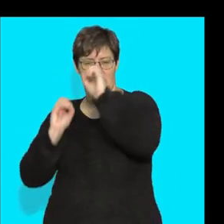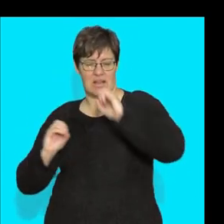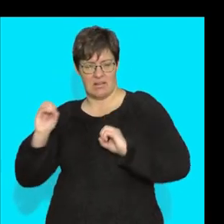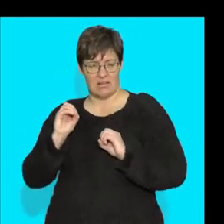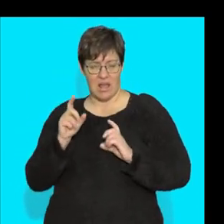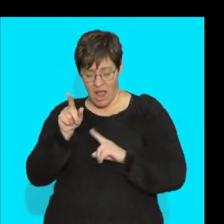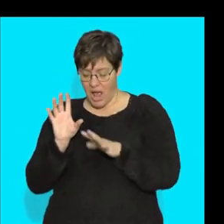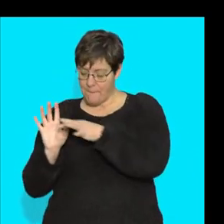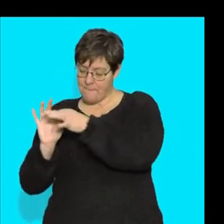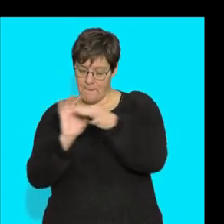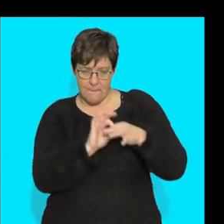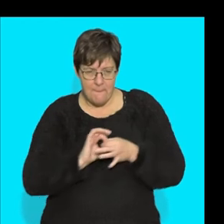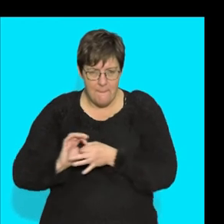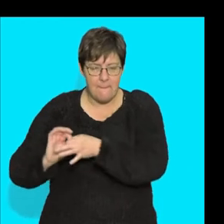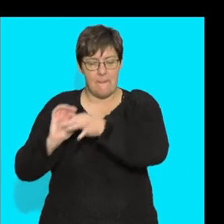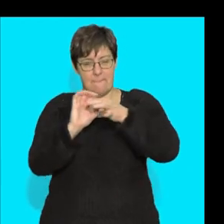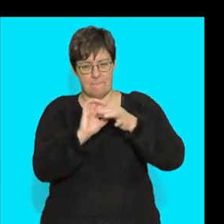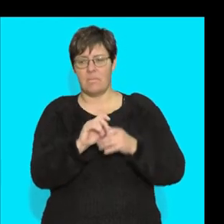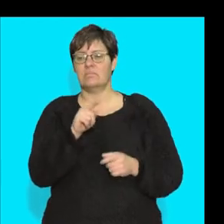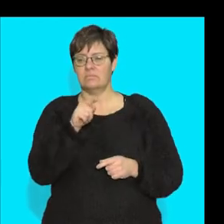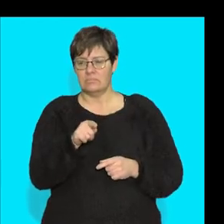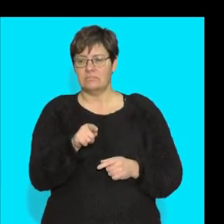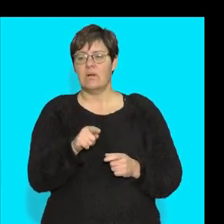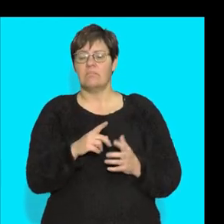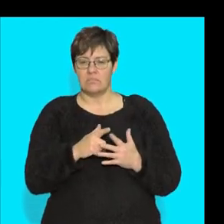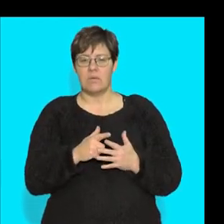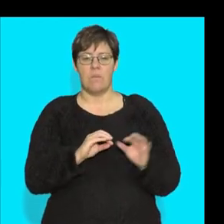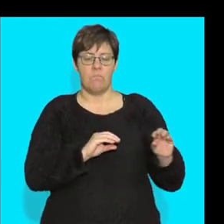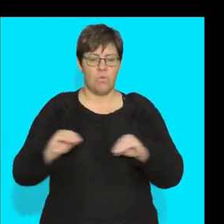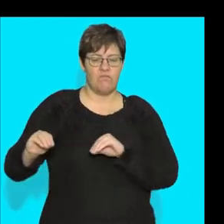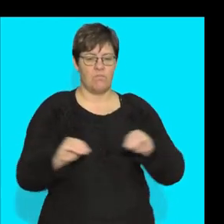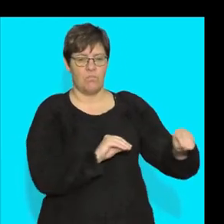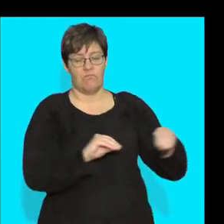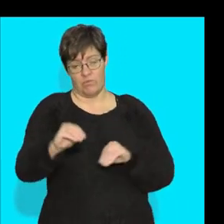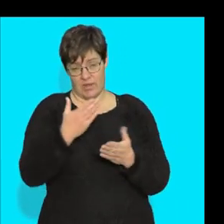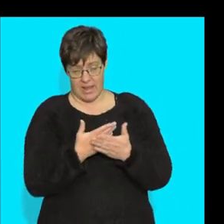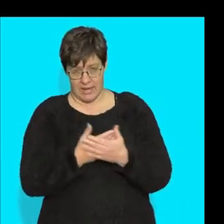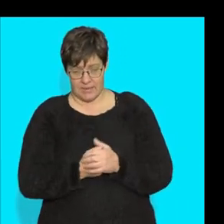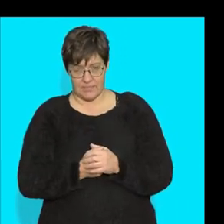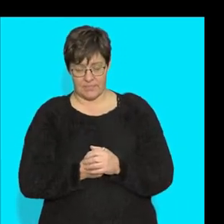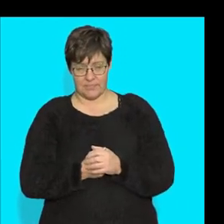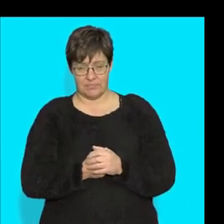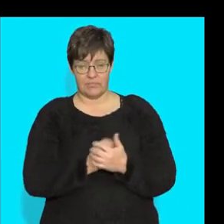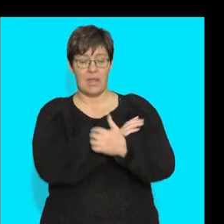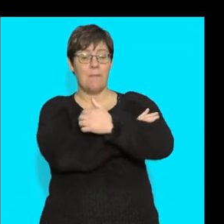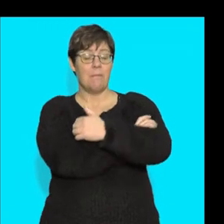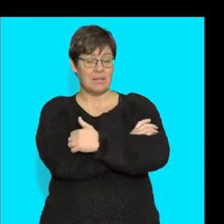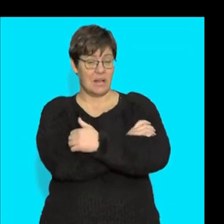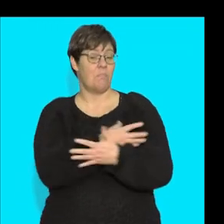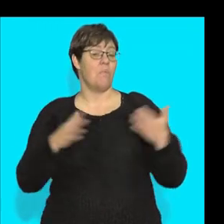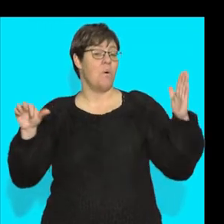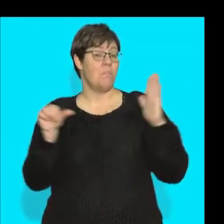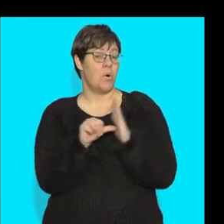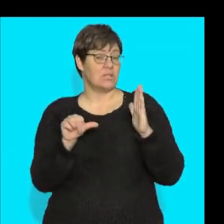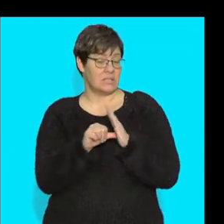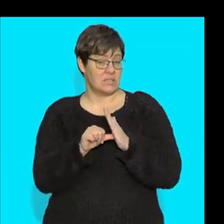linked together and are also able, all right, to bring about movement. Guys, when it comes to muscle, most important